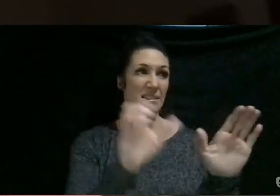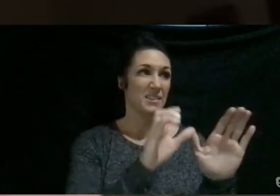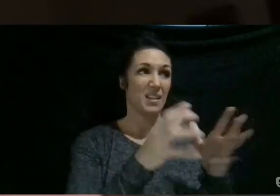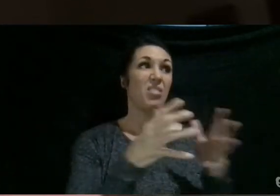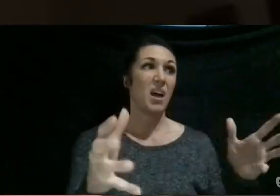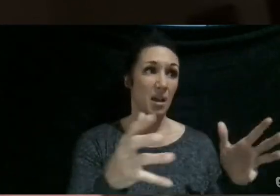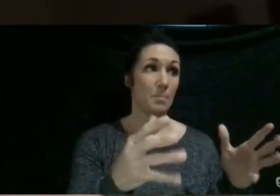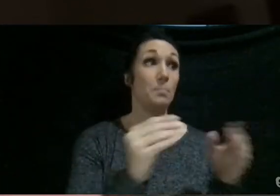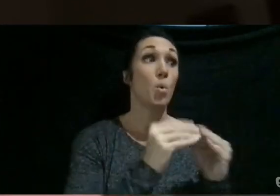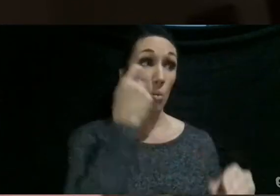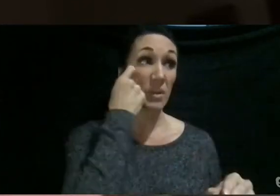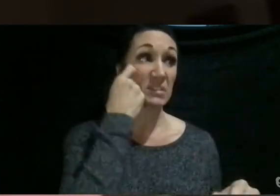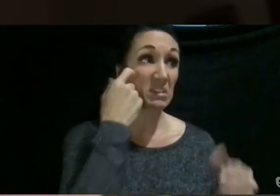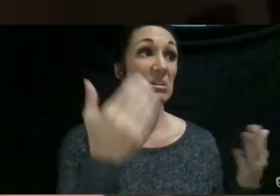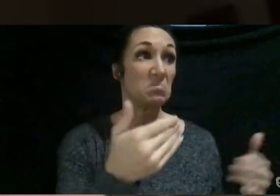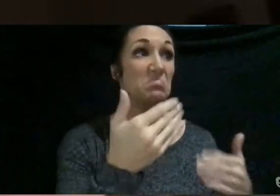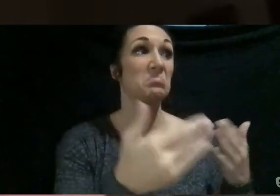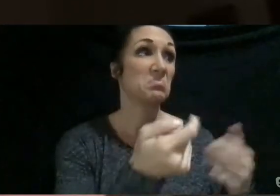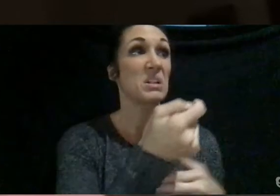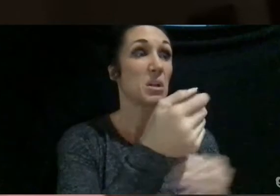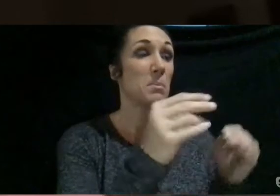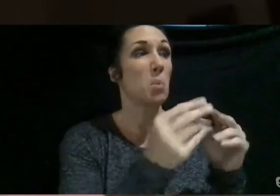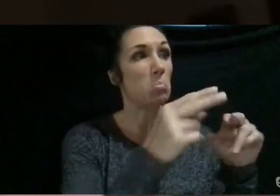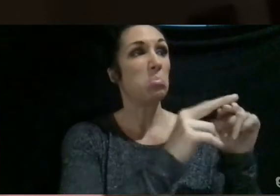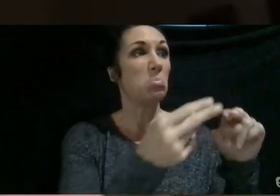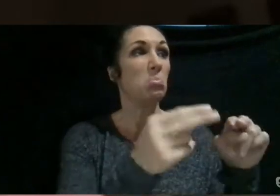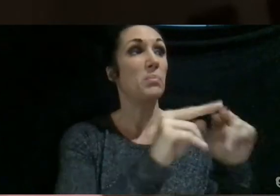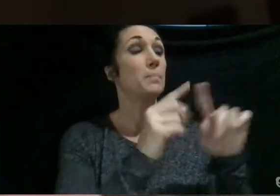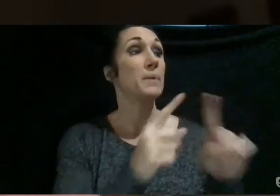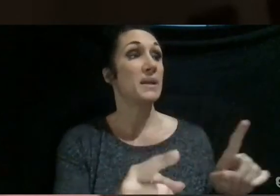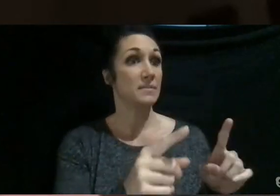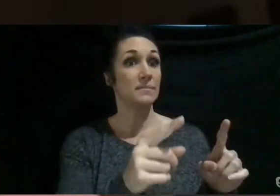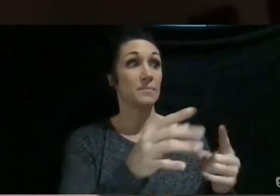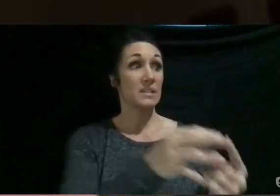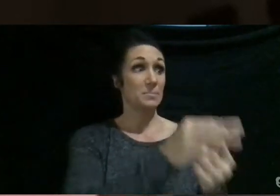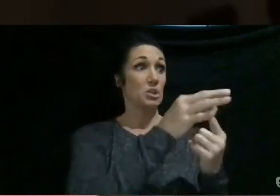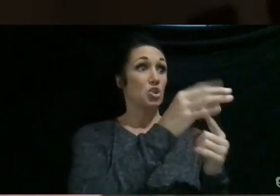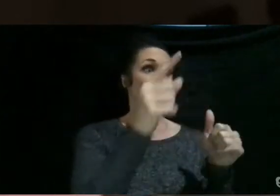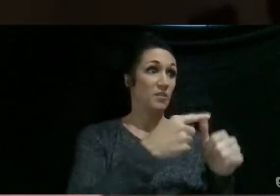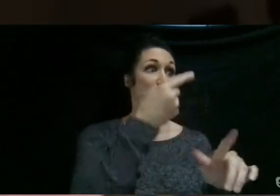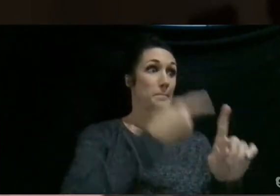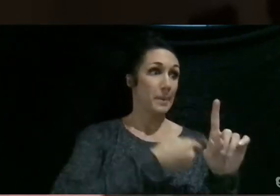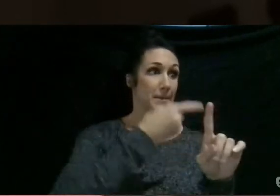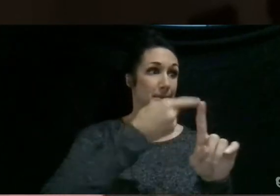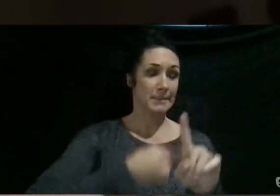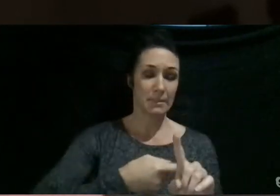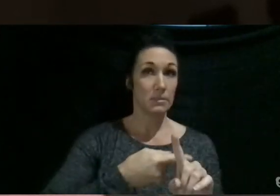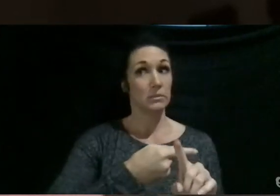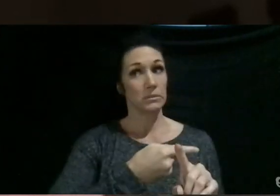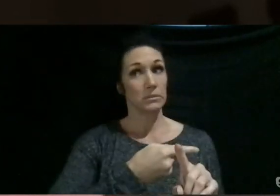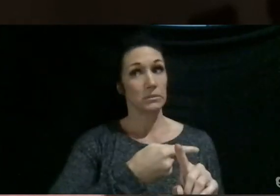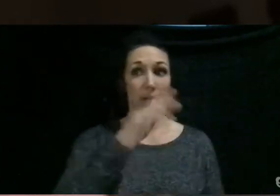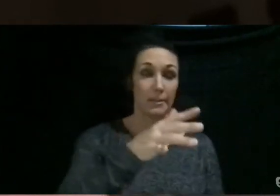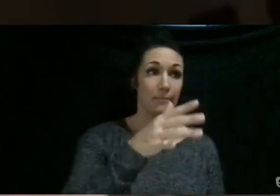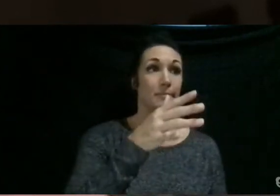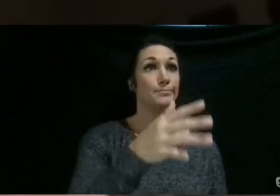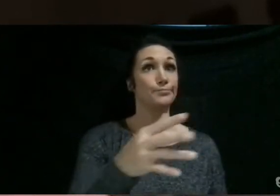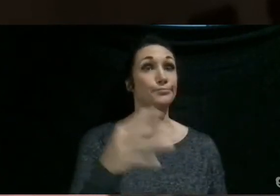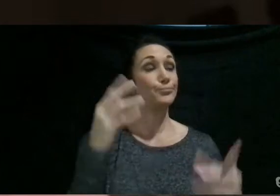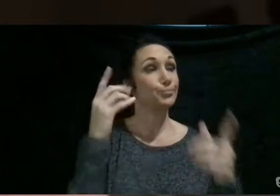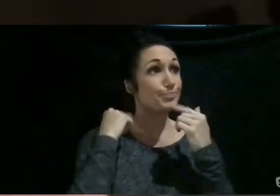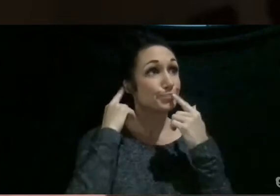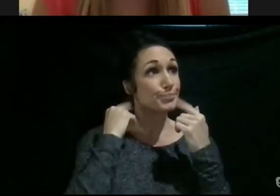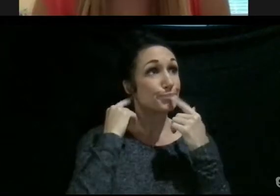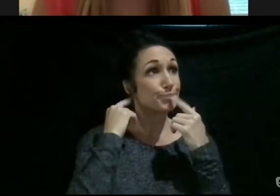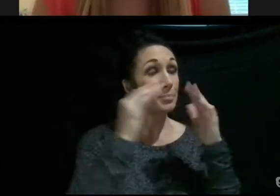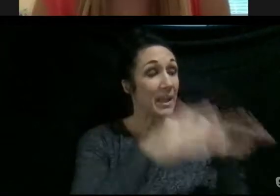More recently, I have a little bit, but especially for the first months of summer, I was just kind of, like, at my house most days doing